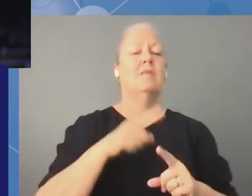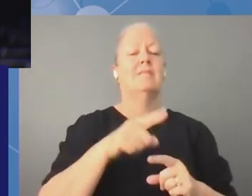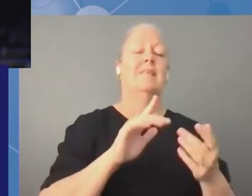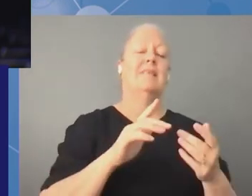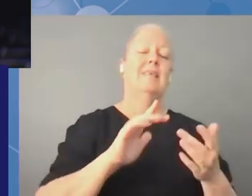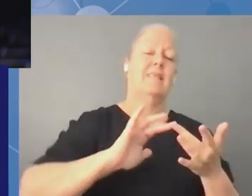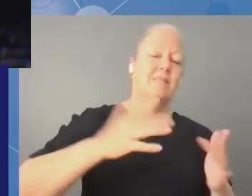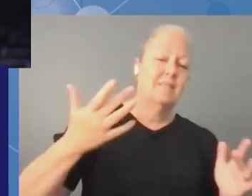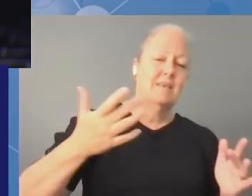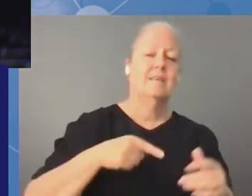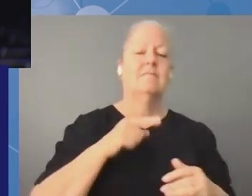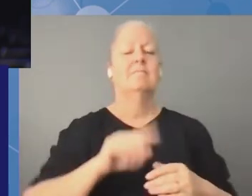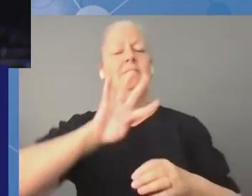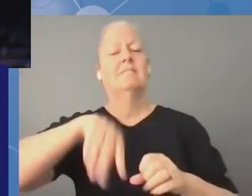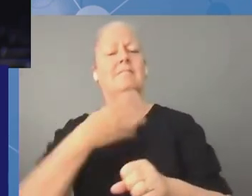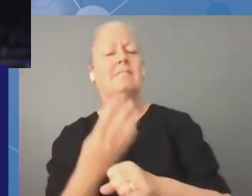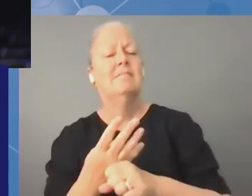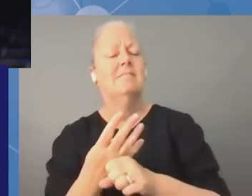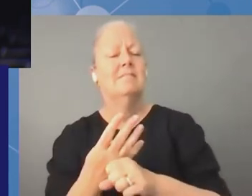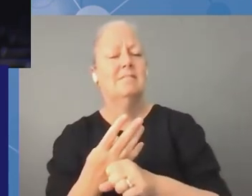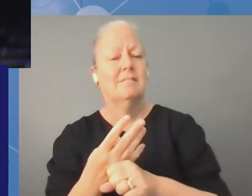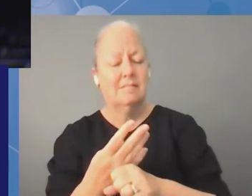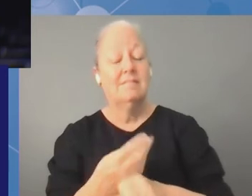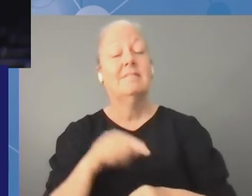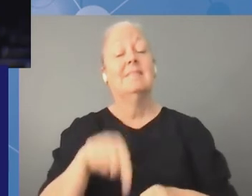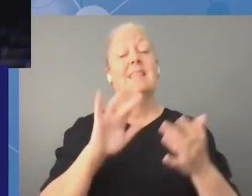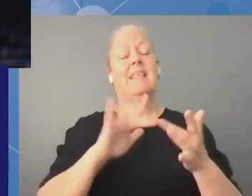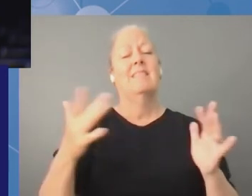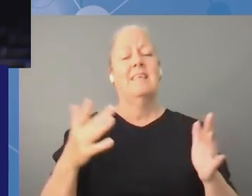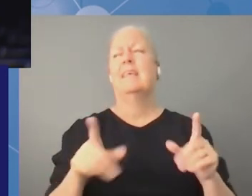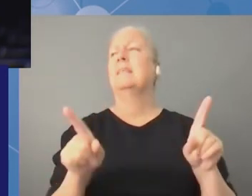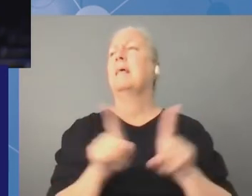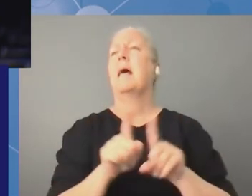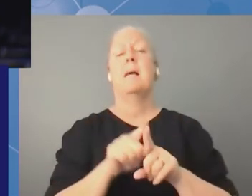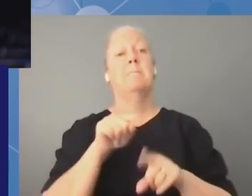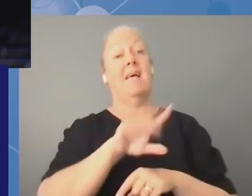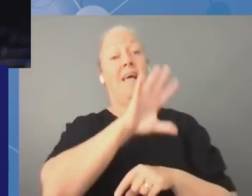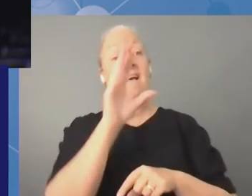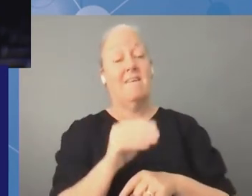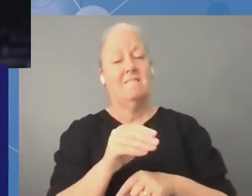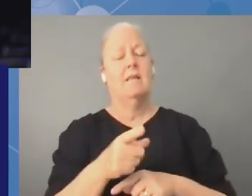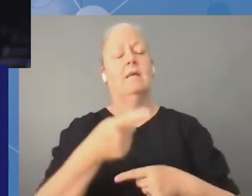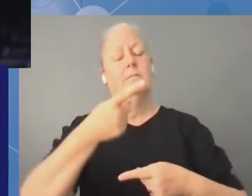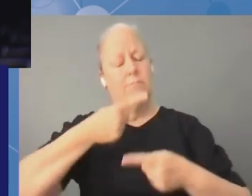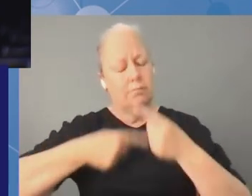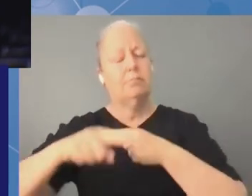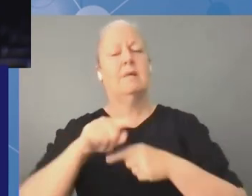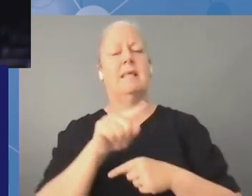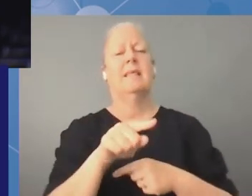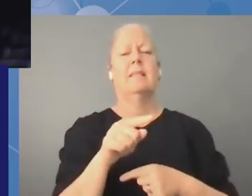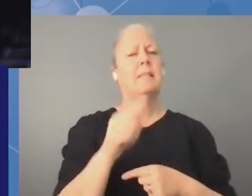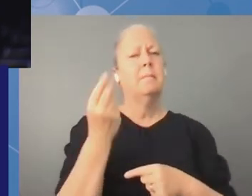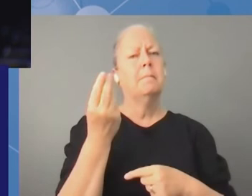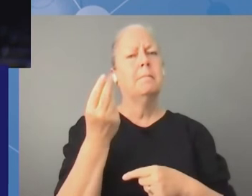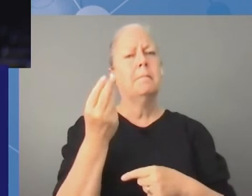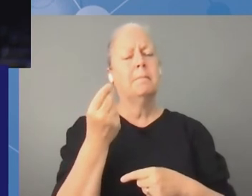the regulatory level the internet has become a business in africa what to do consumers pay their leave for its access